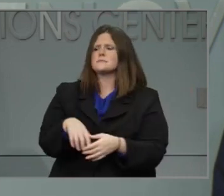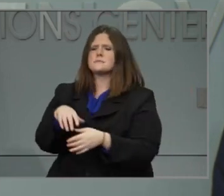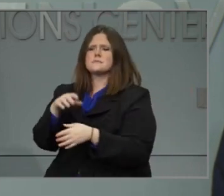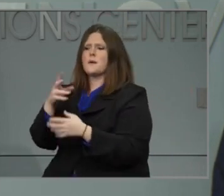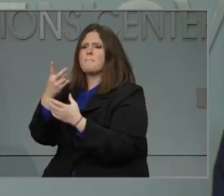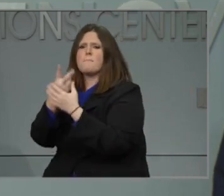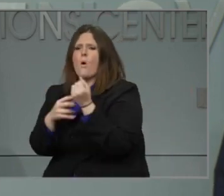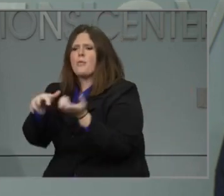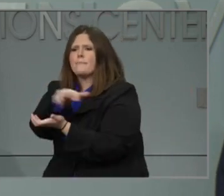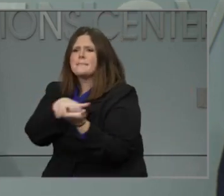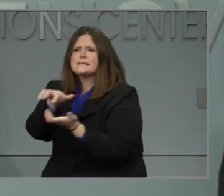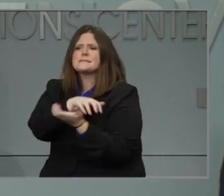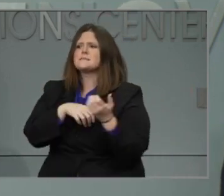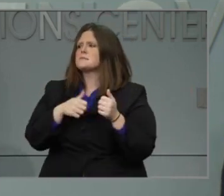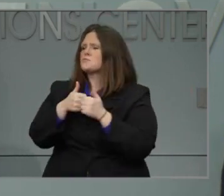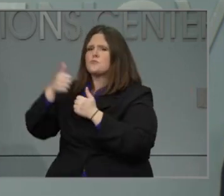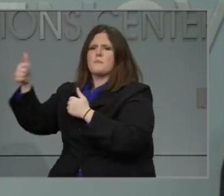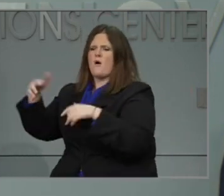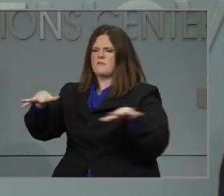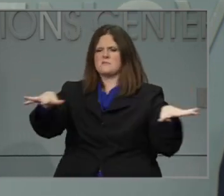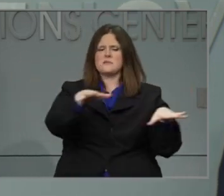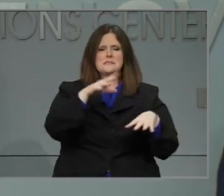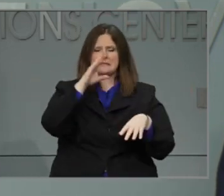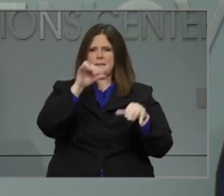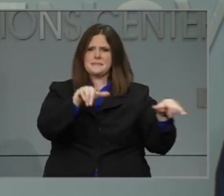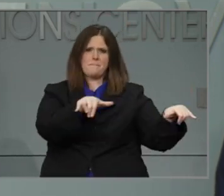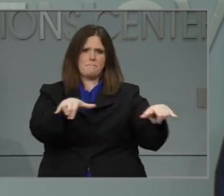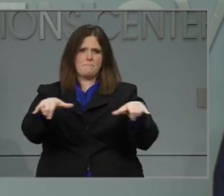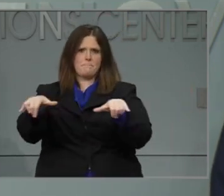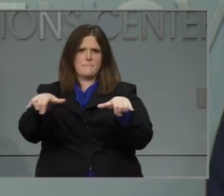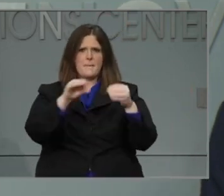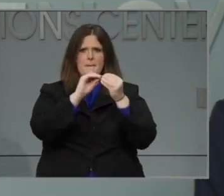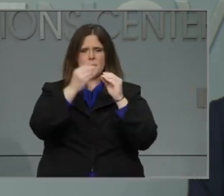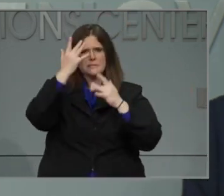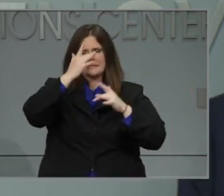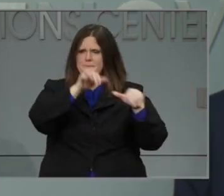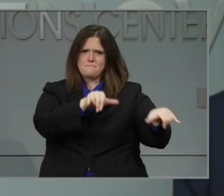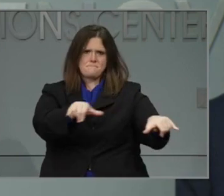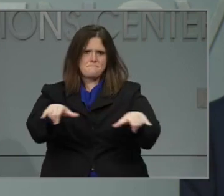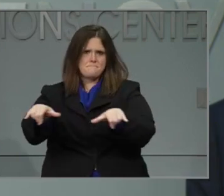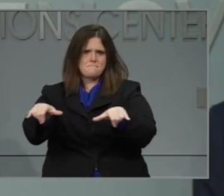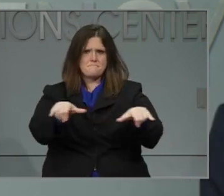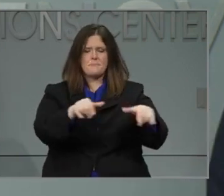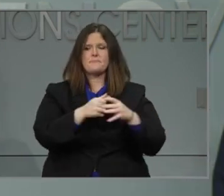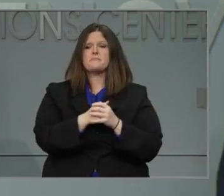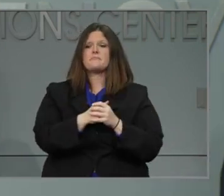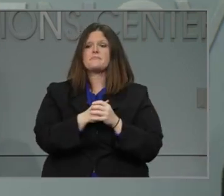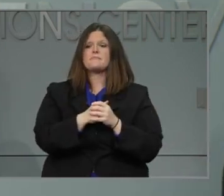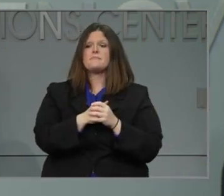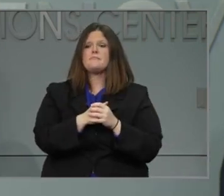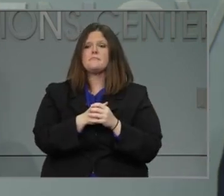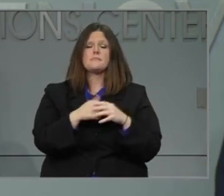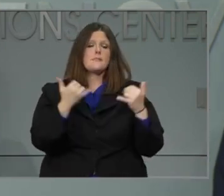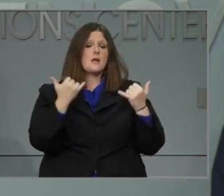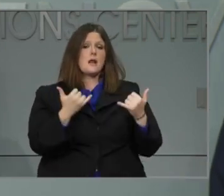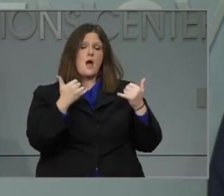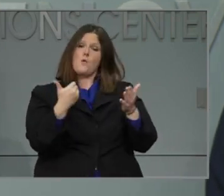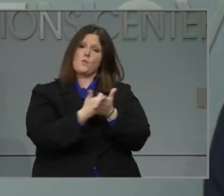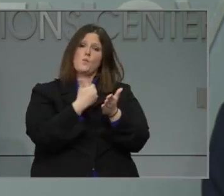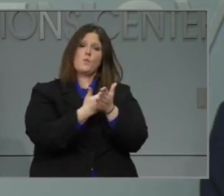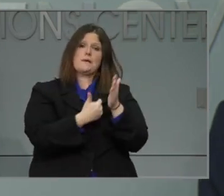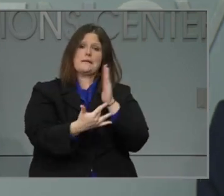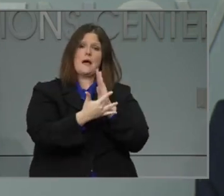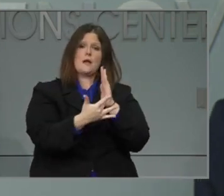all-remote learning model. That's good news. We also have the benefit of evolving science, which is currently showing